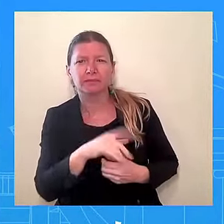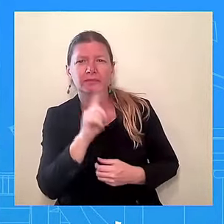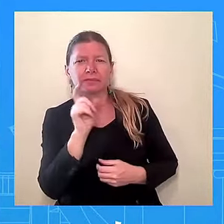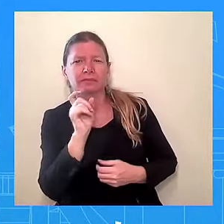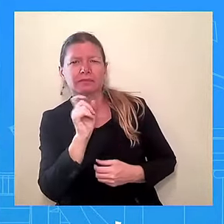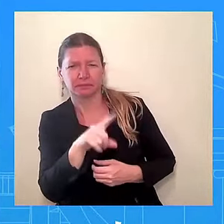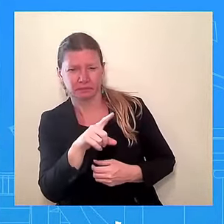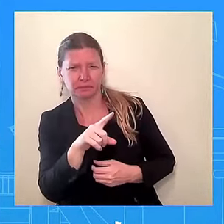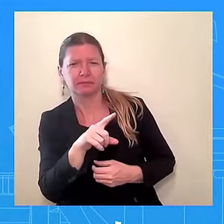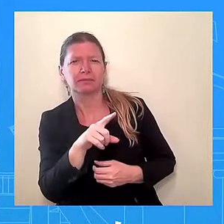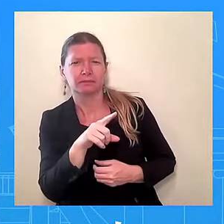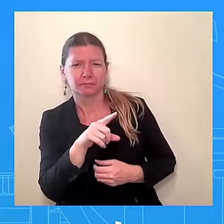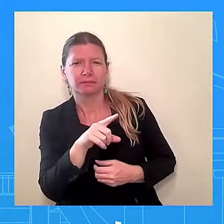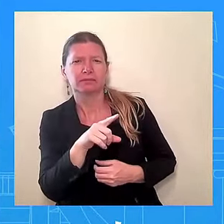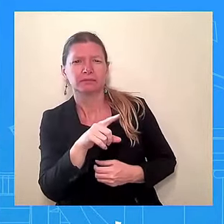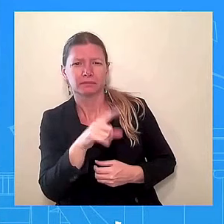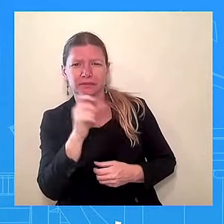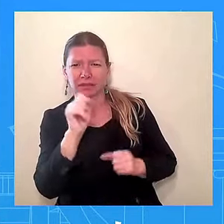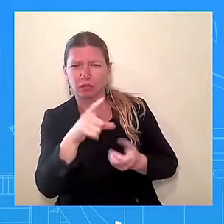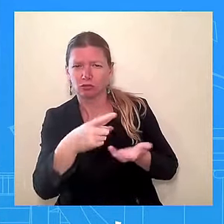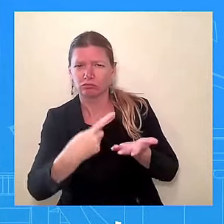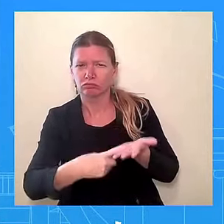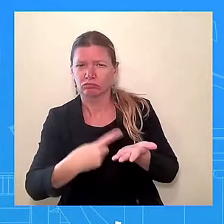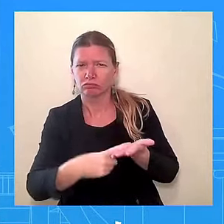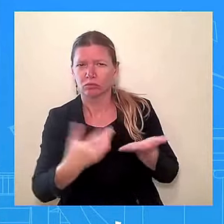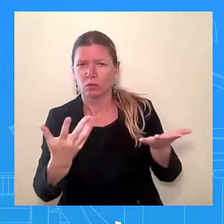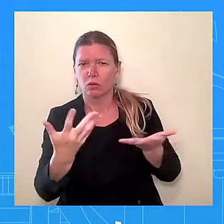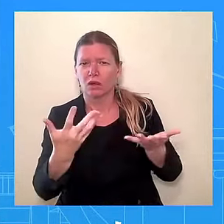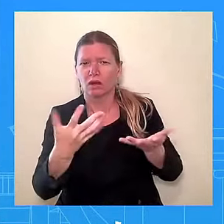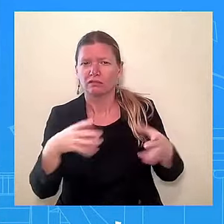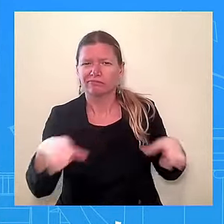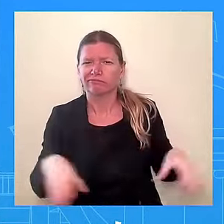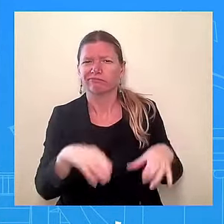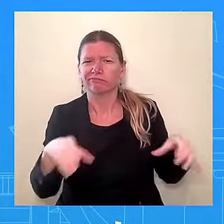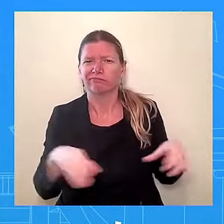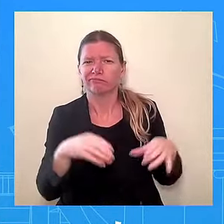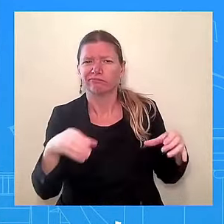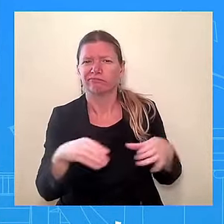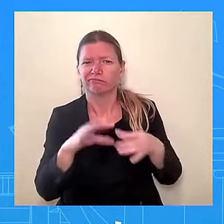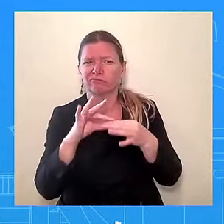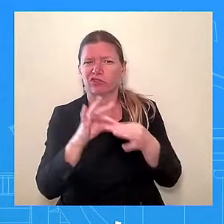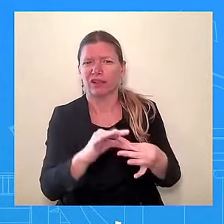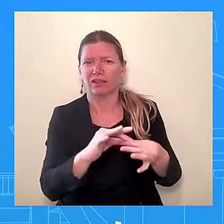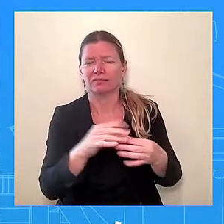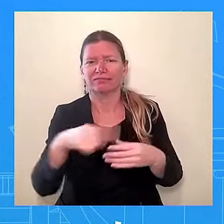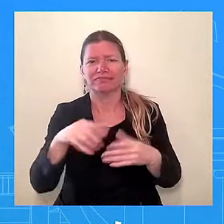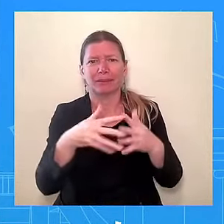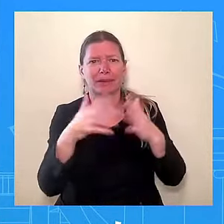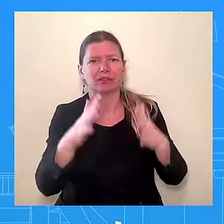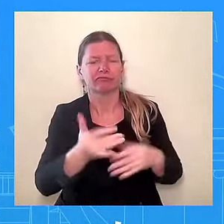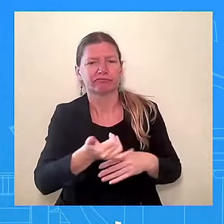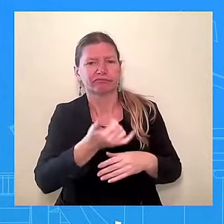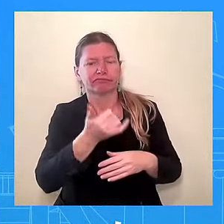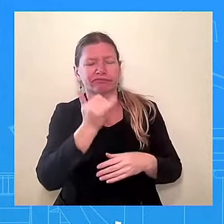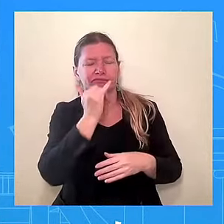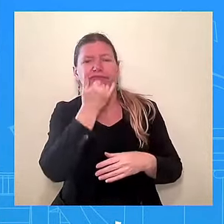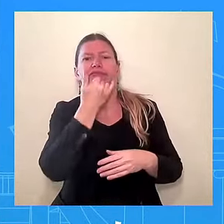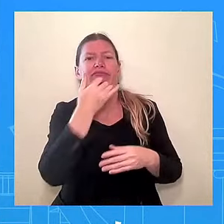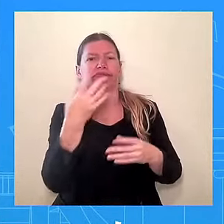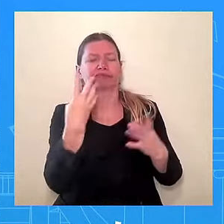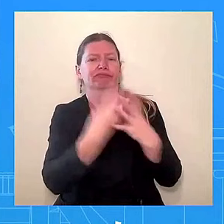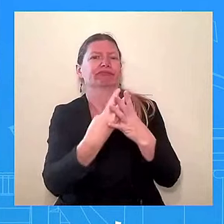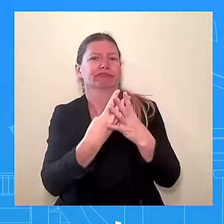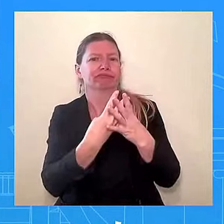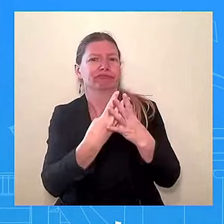it relates to those wrongfully detained Americans, people like Evan Gertjevich and Paul Whalen? Are there renewed